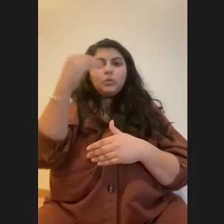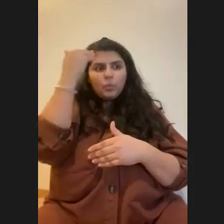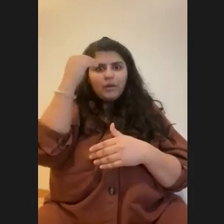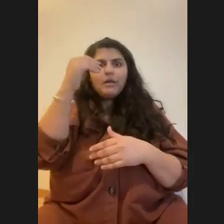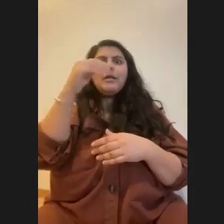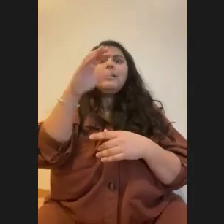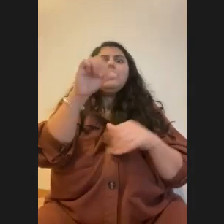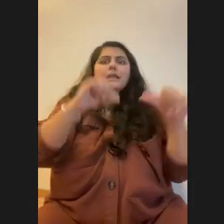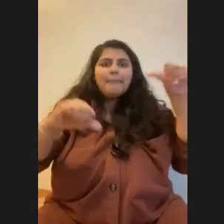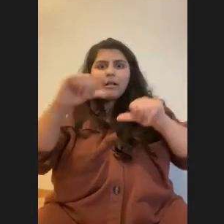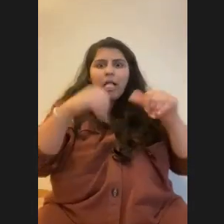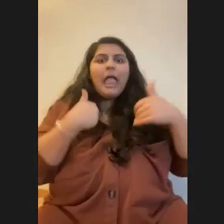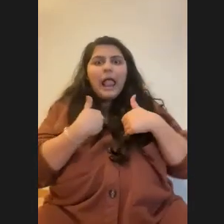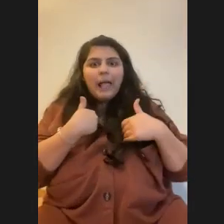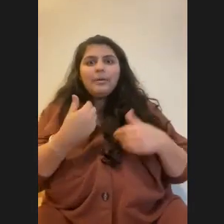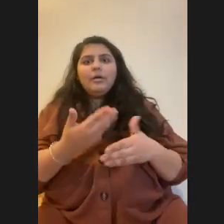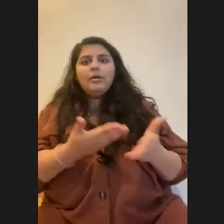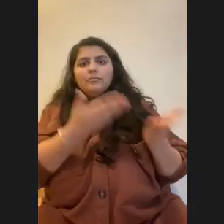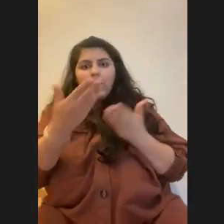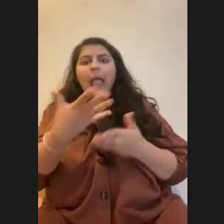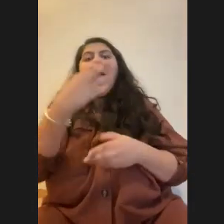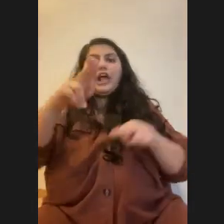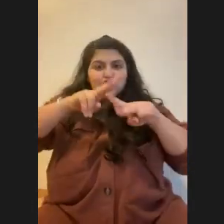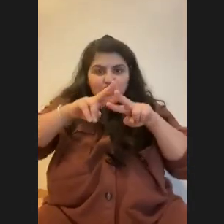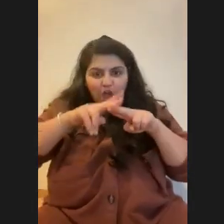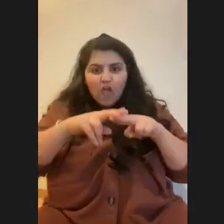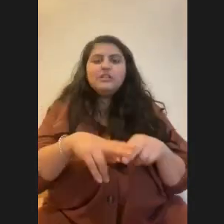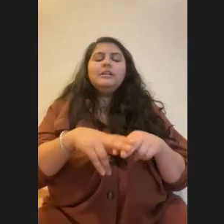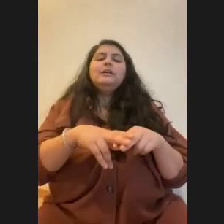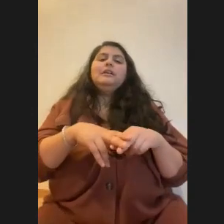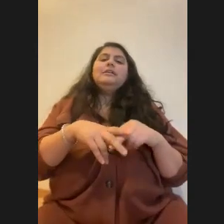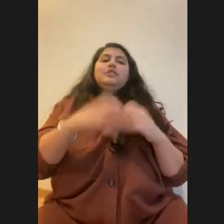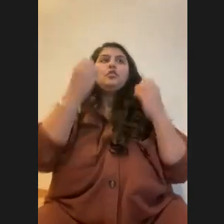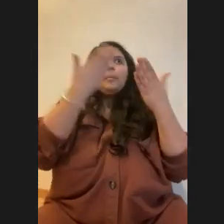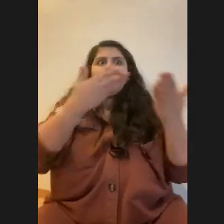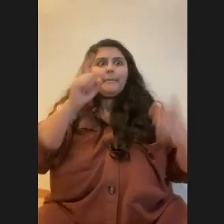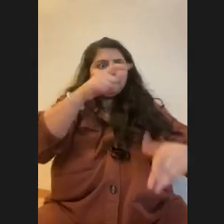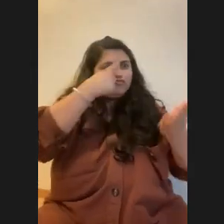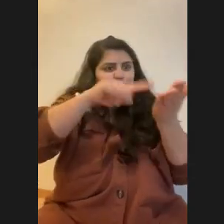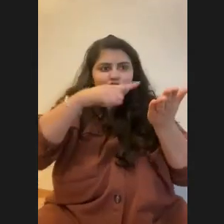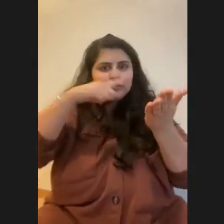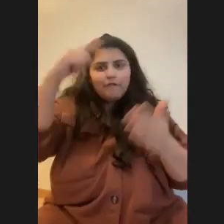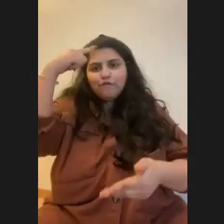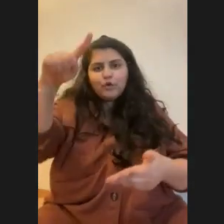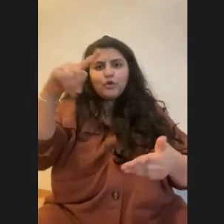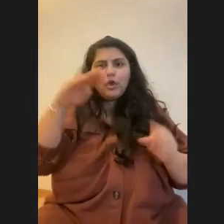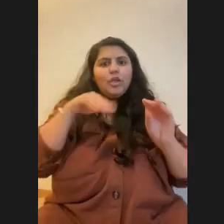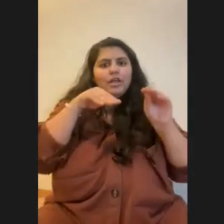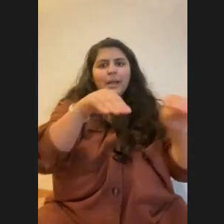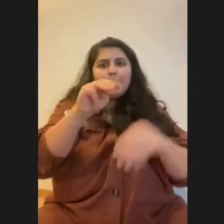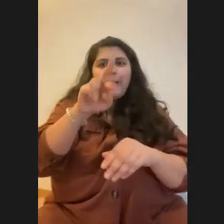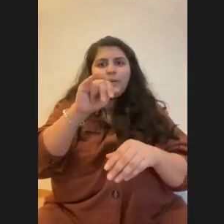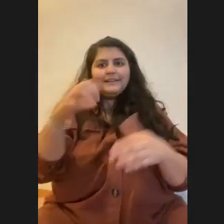that the animals are producing, but also the salt content. And like, so there's so many things you have to be checking and keeping exactly right. Um,